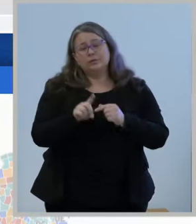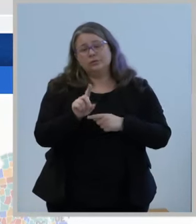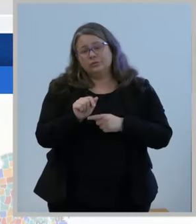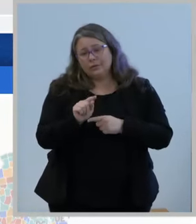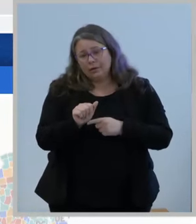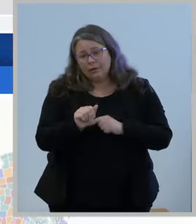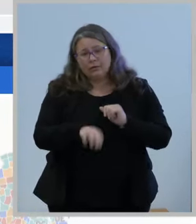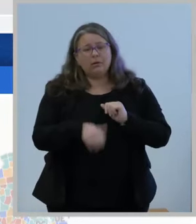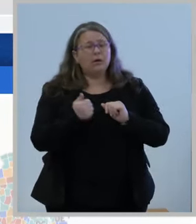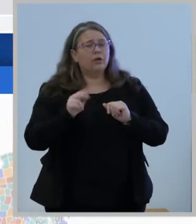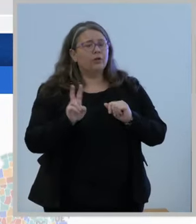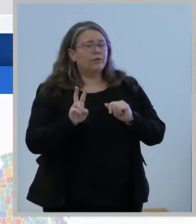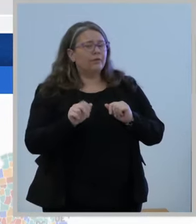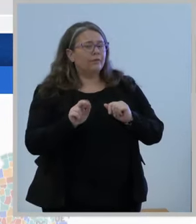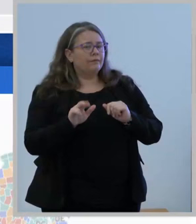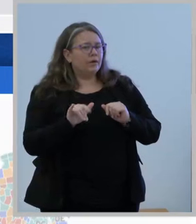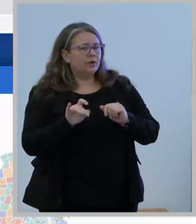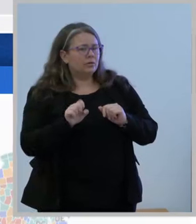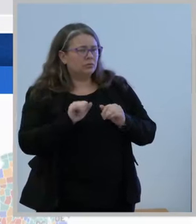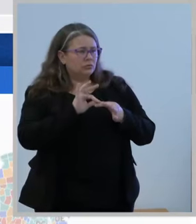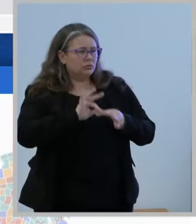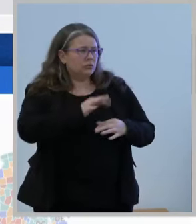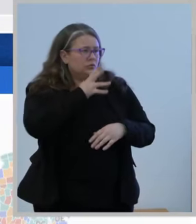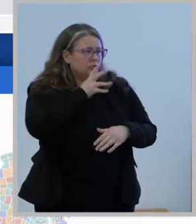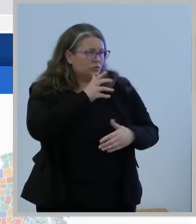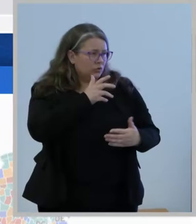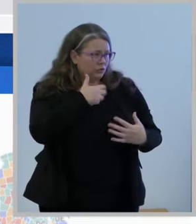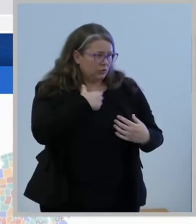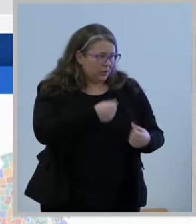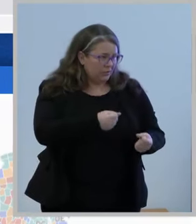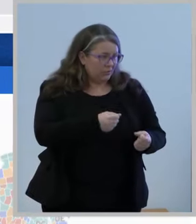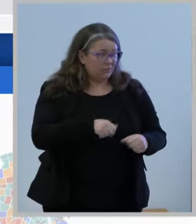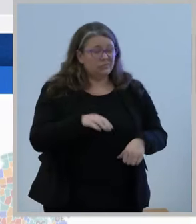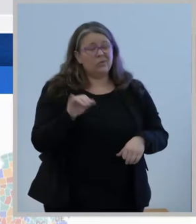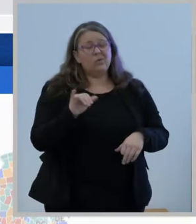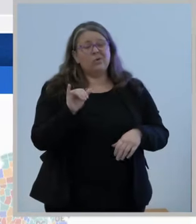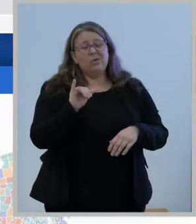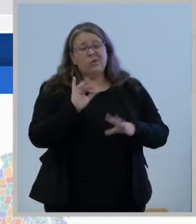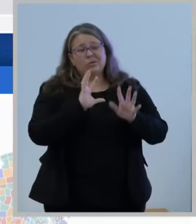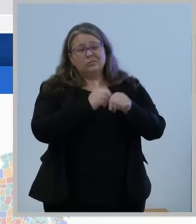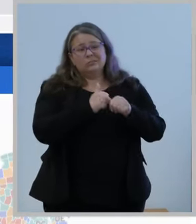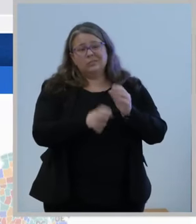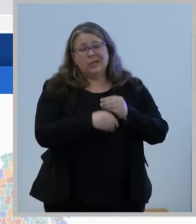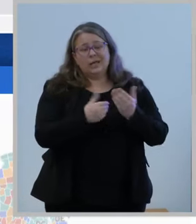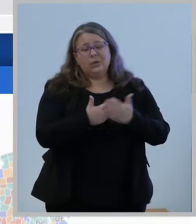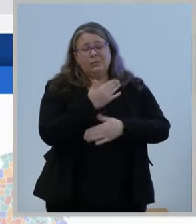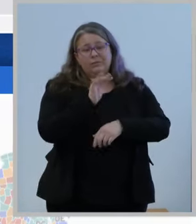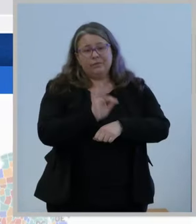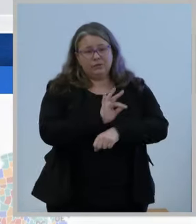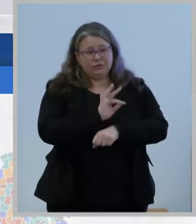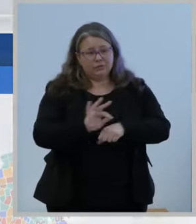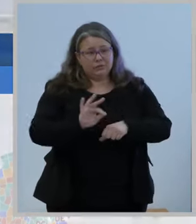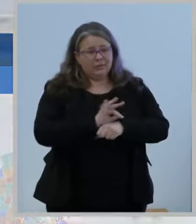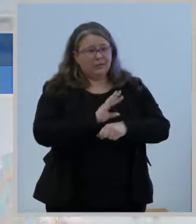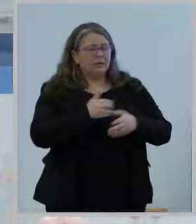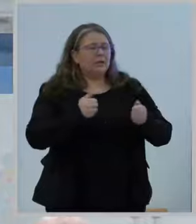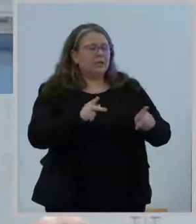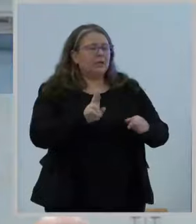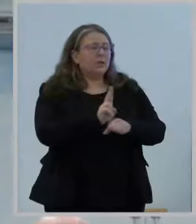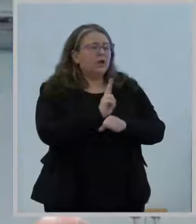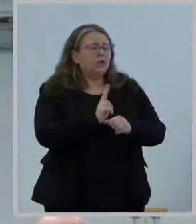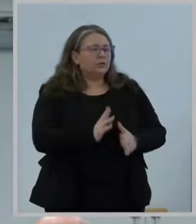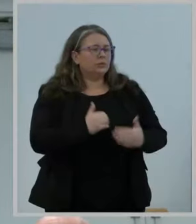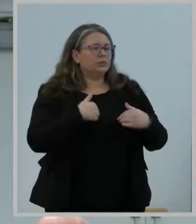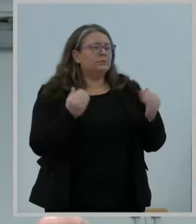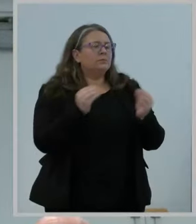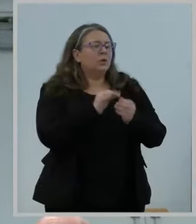adding new functionalities to help users fully explore the intersection of broadband and maternal health and improving the user